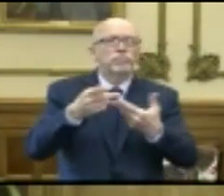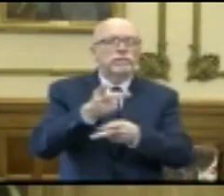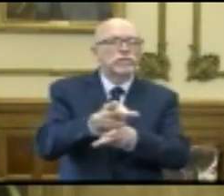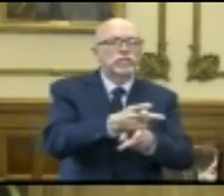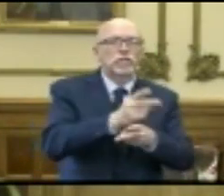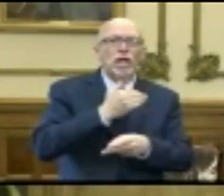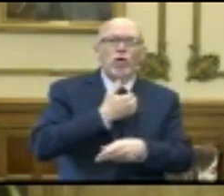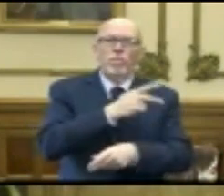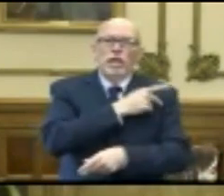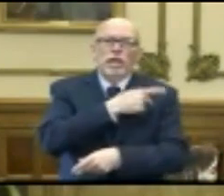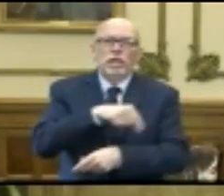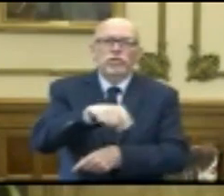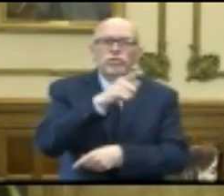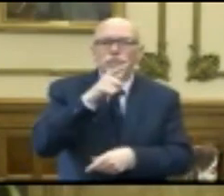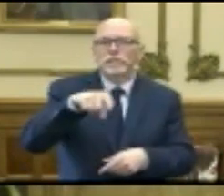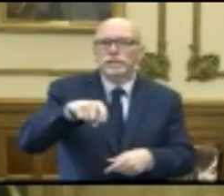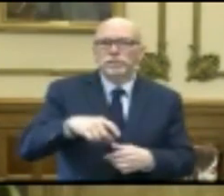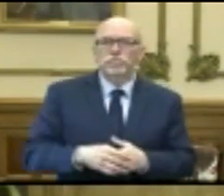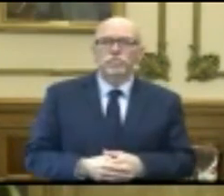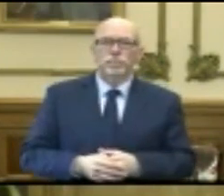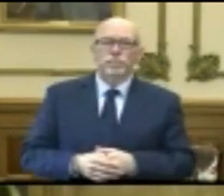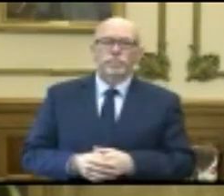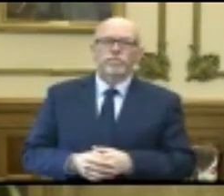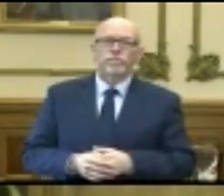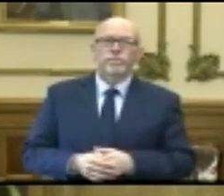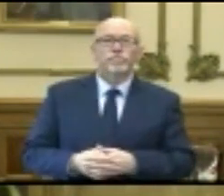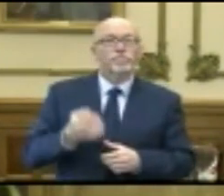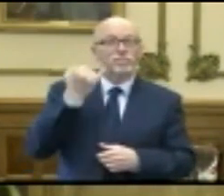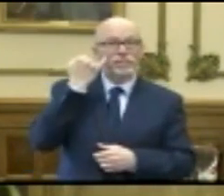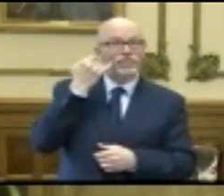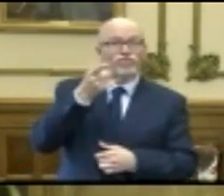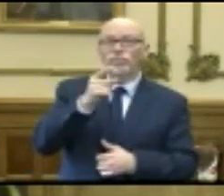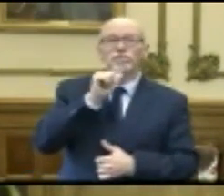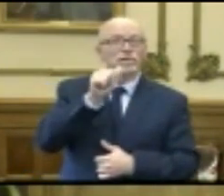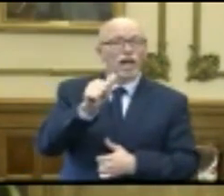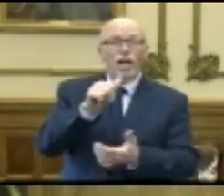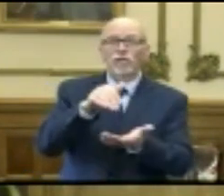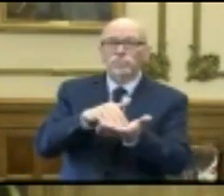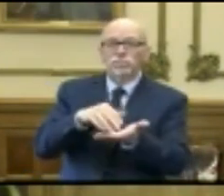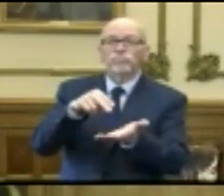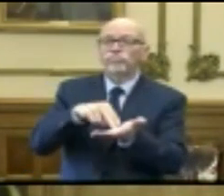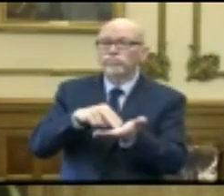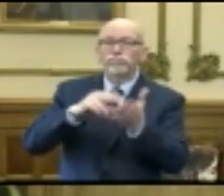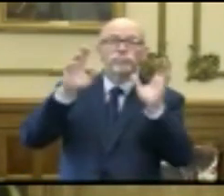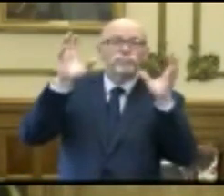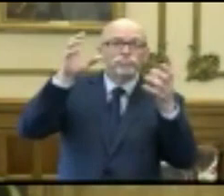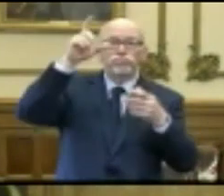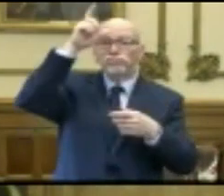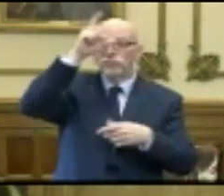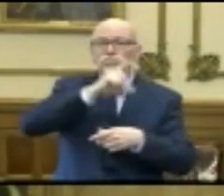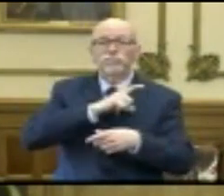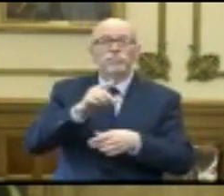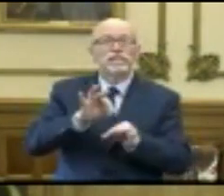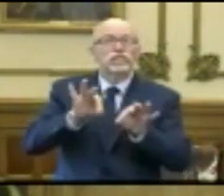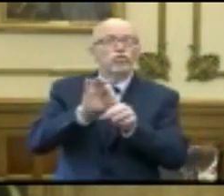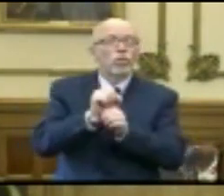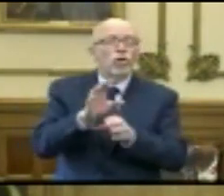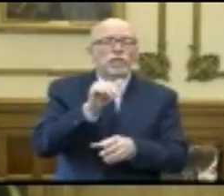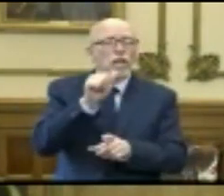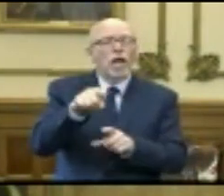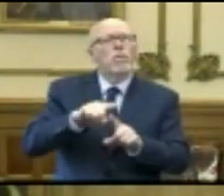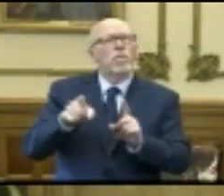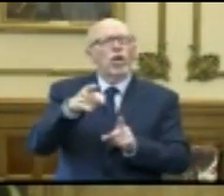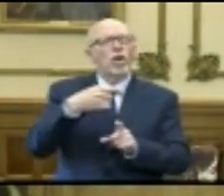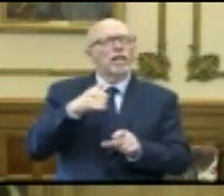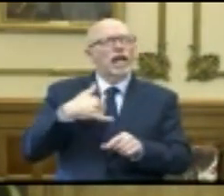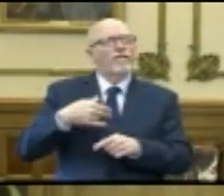care of our most needy across the state. If you're not a health care worker, first responder, or an essential worker, but you're at higher